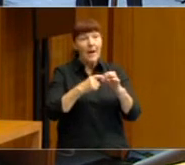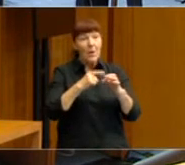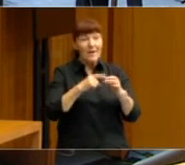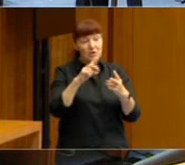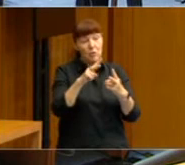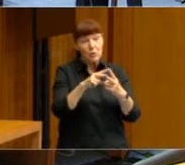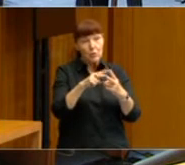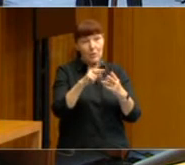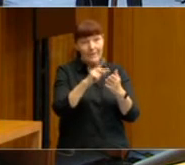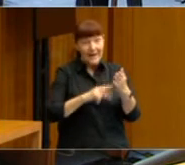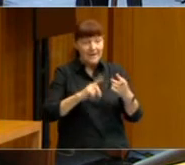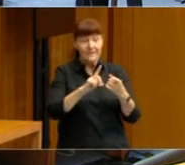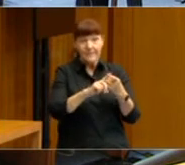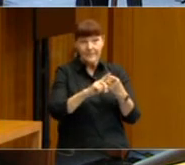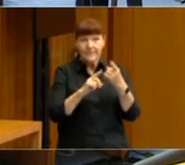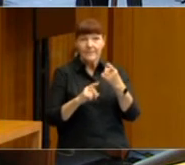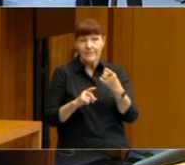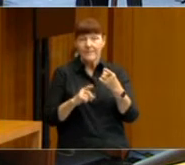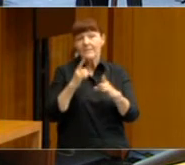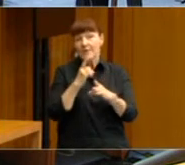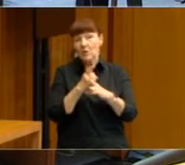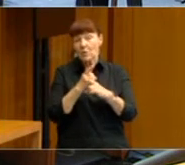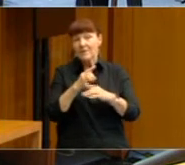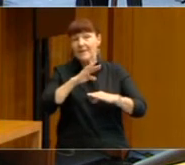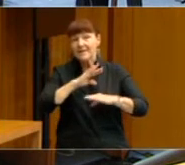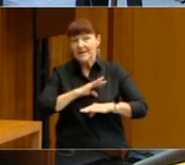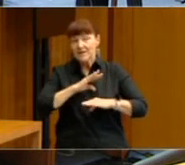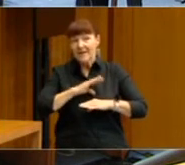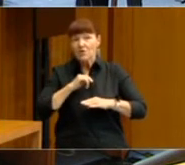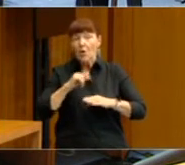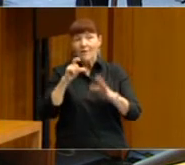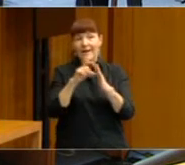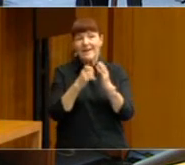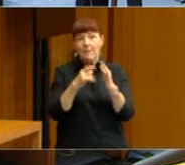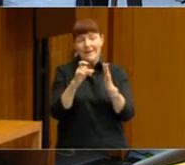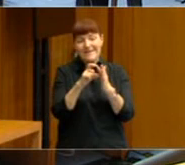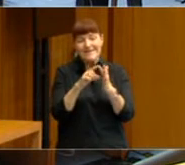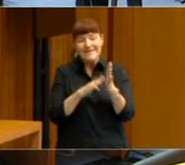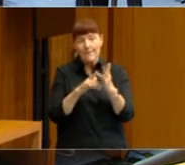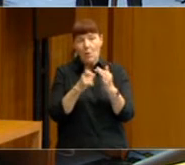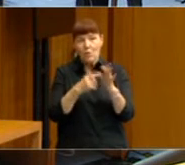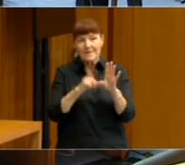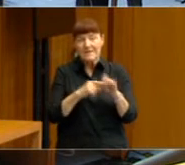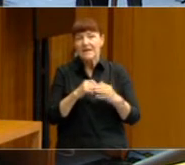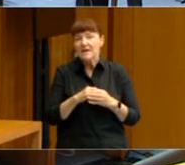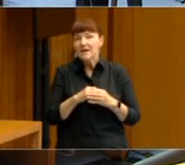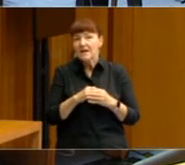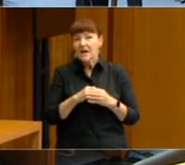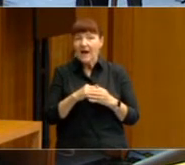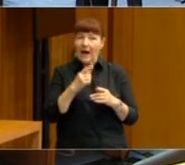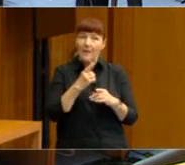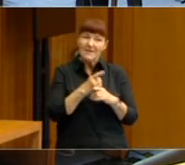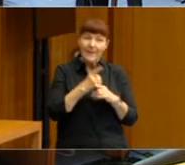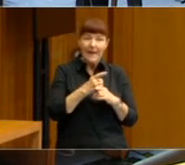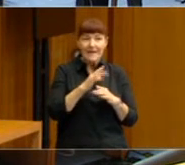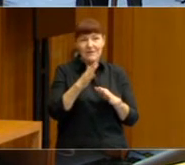one relates to the satisfaction with democracy. And speaking as a rather conservative oldie,